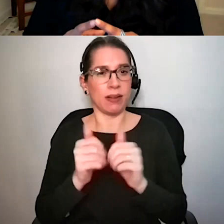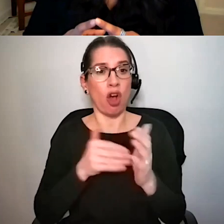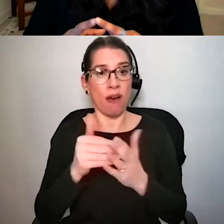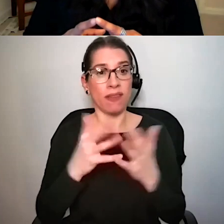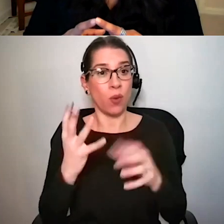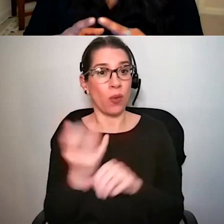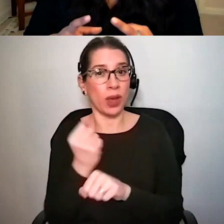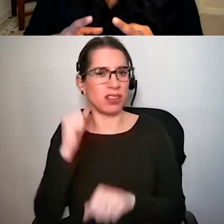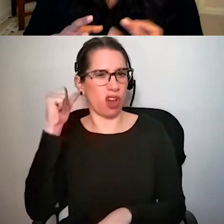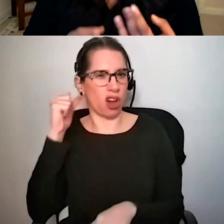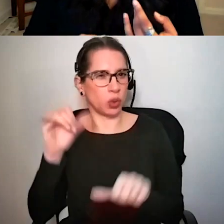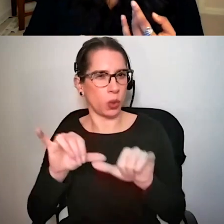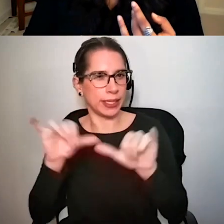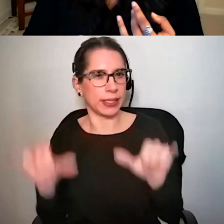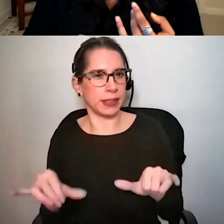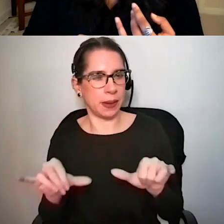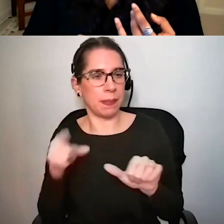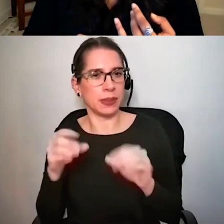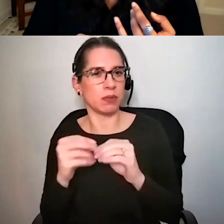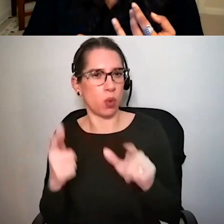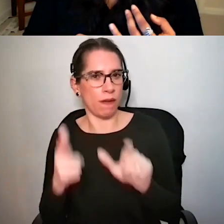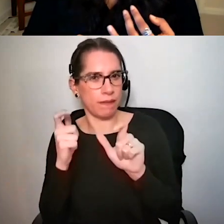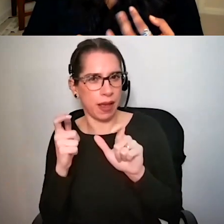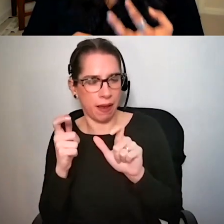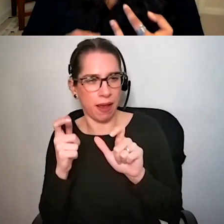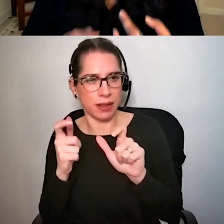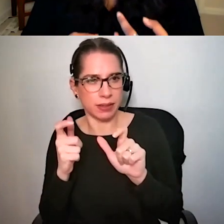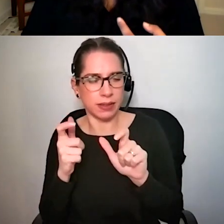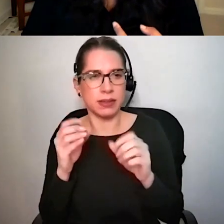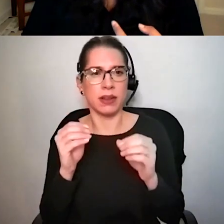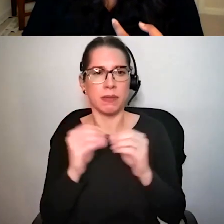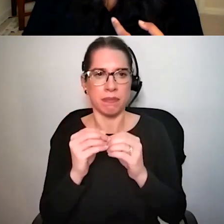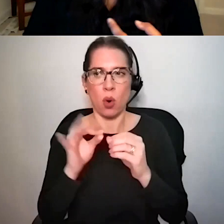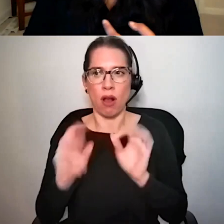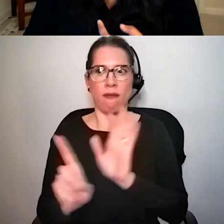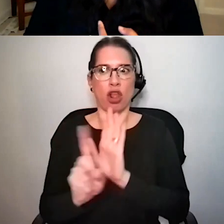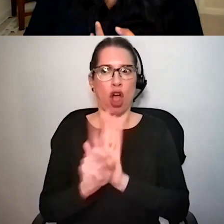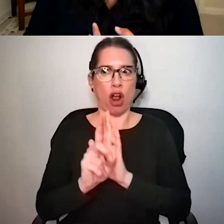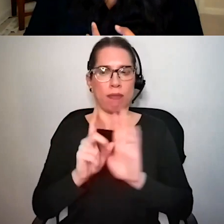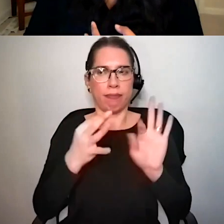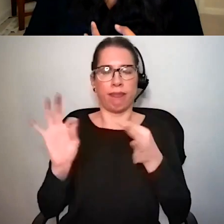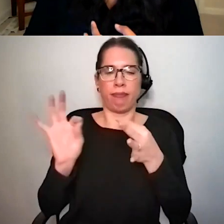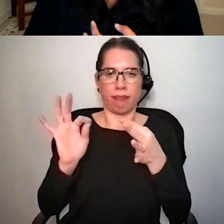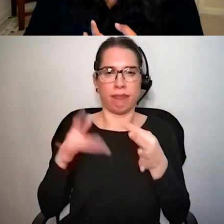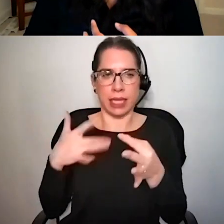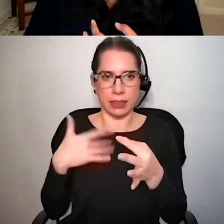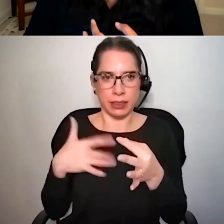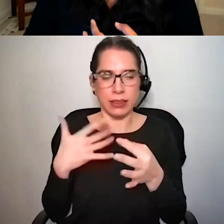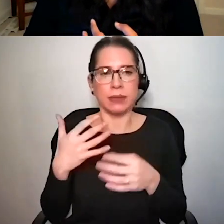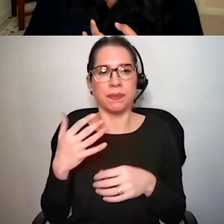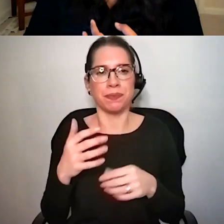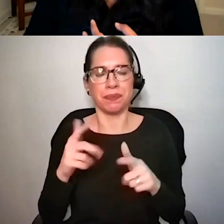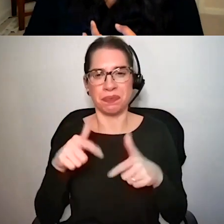out because it it is faster um it is more of an alarm sense um and so